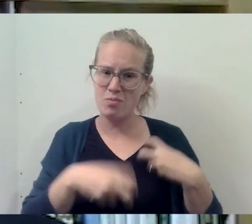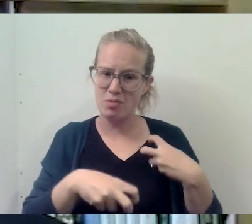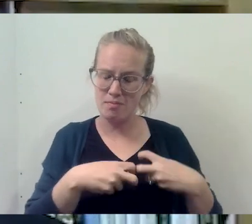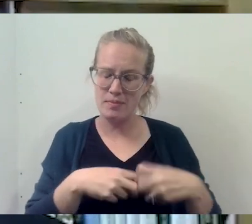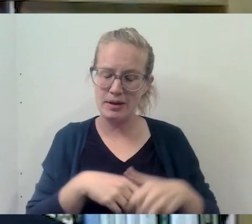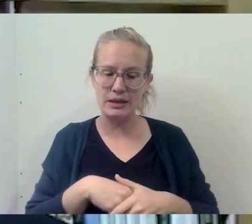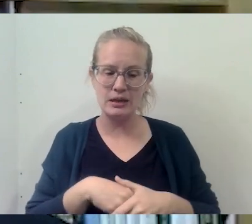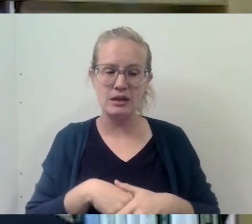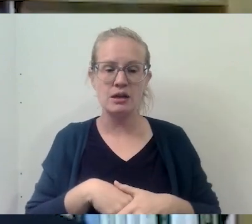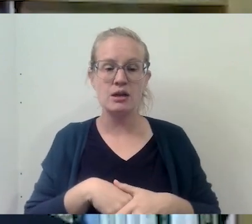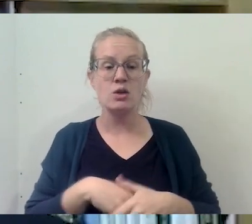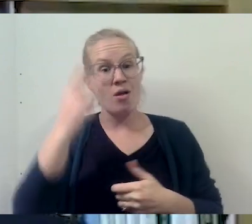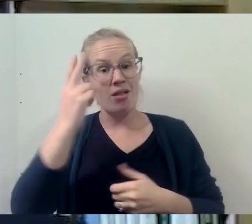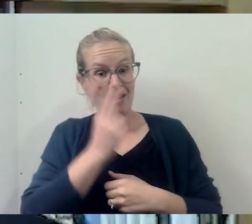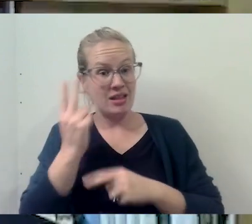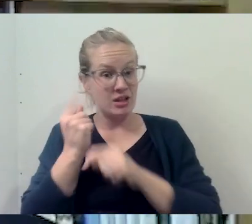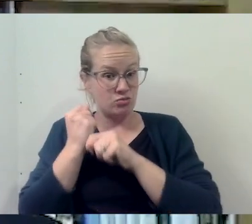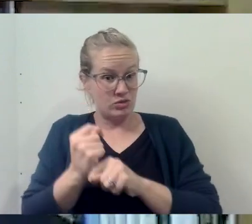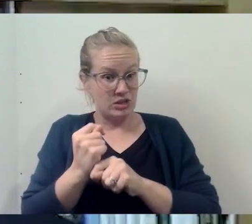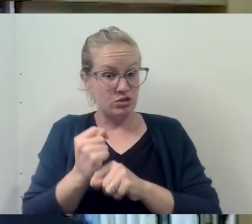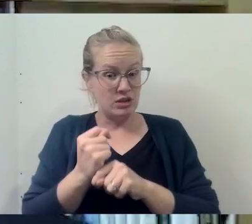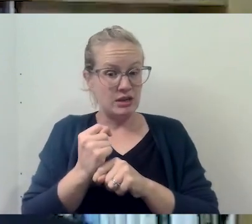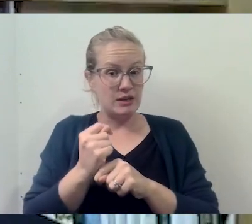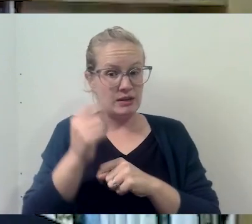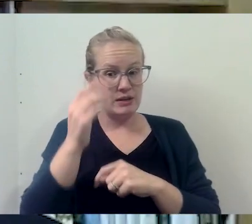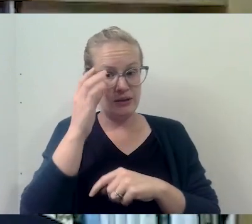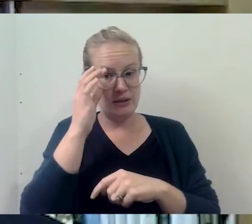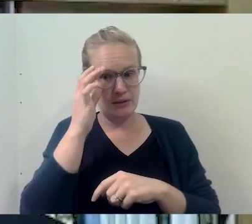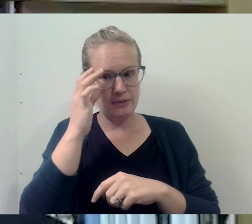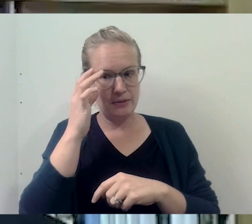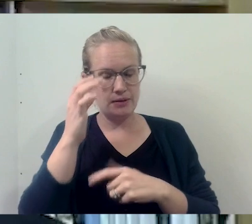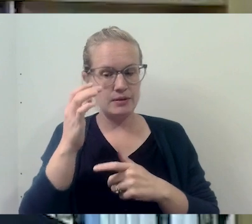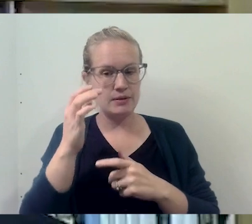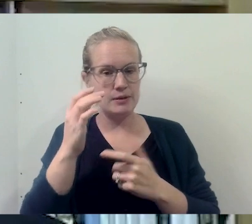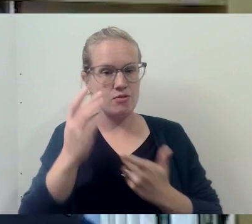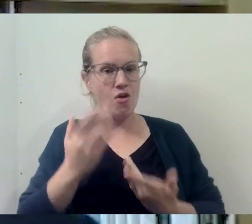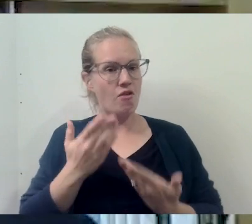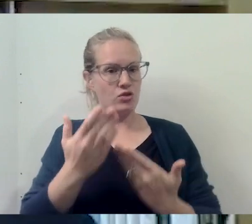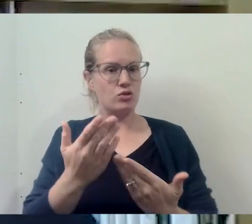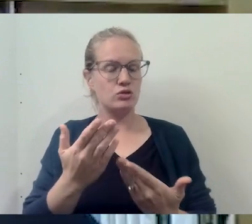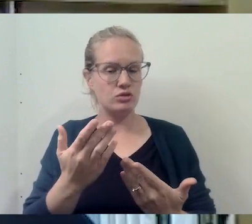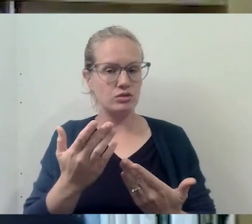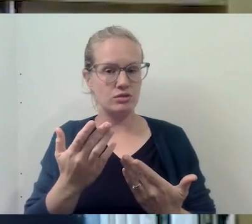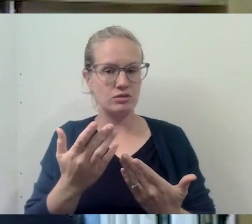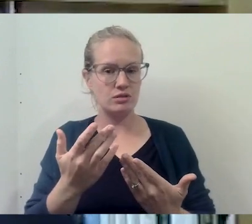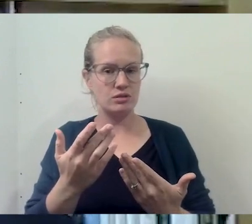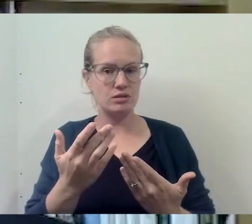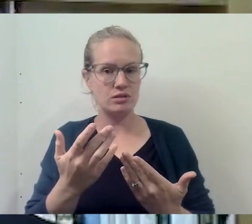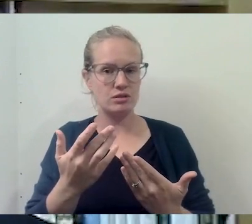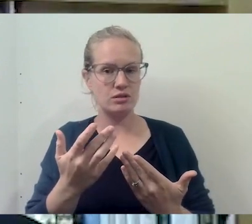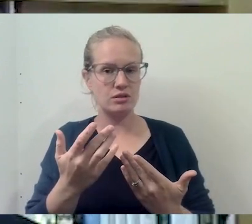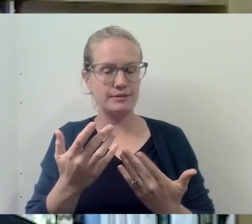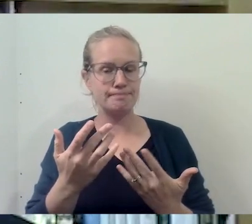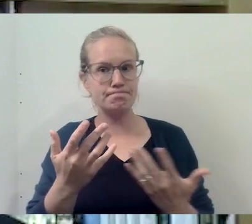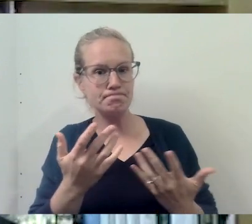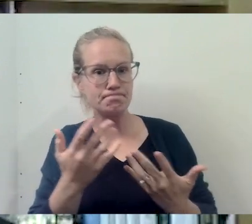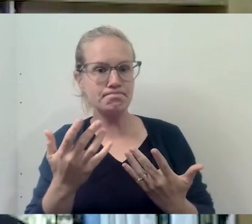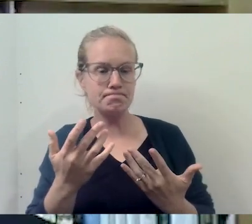And so I think the Catholic tradition offers, and I think there's a great deal of